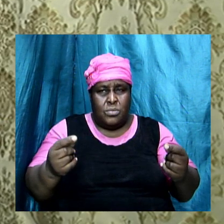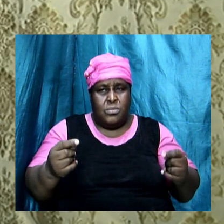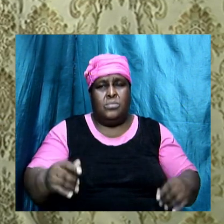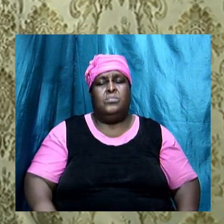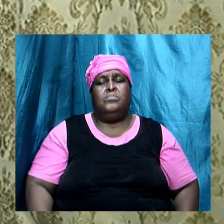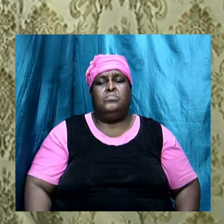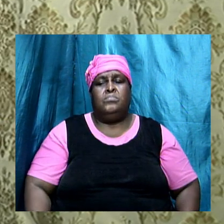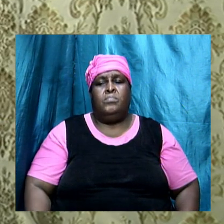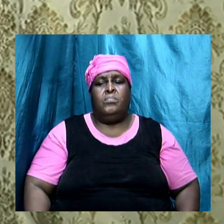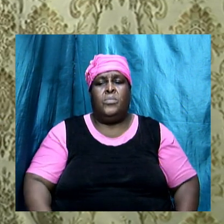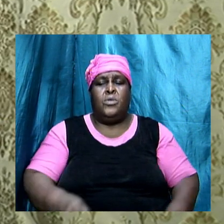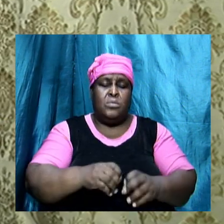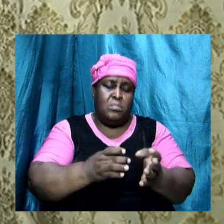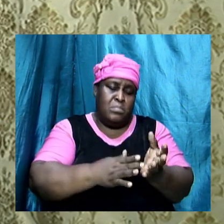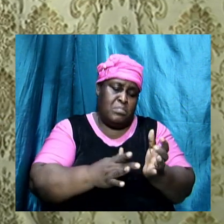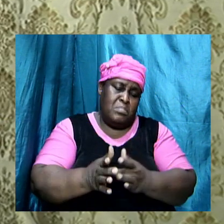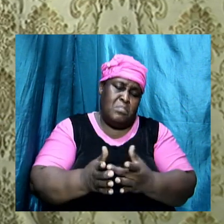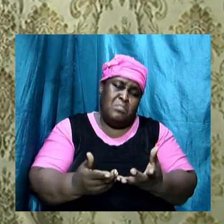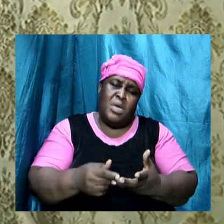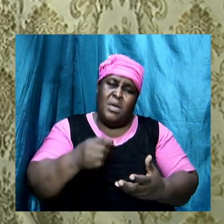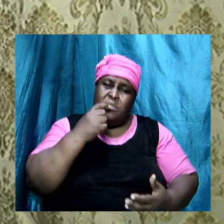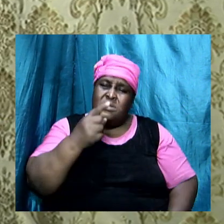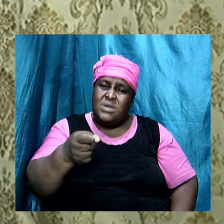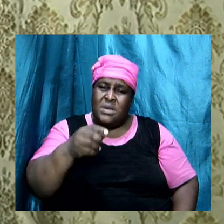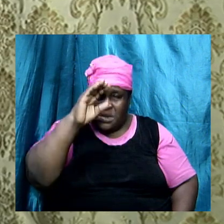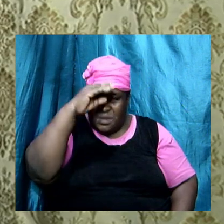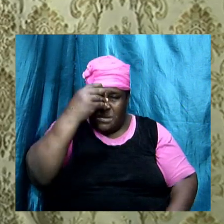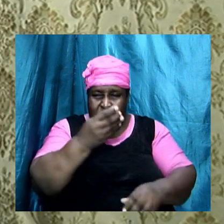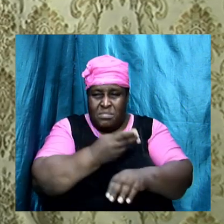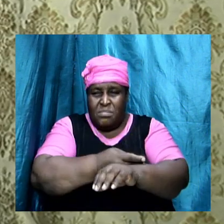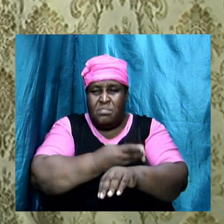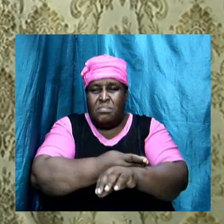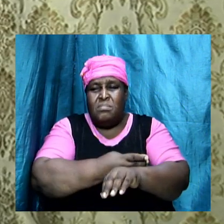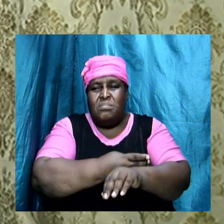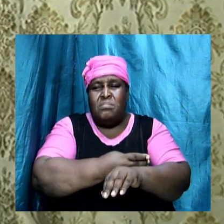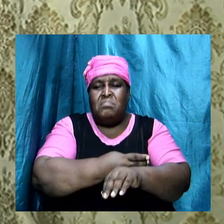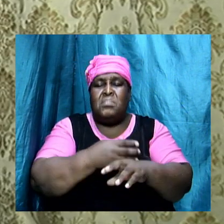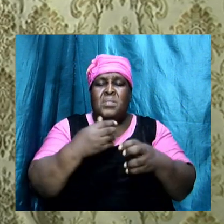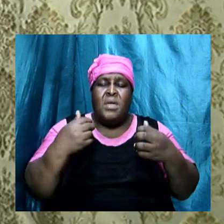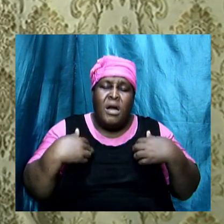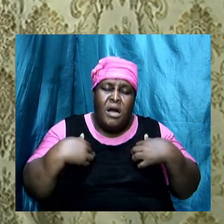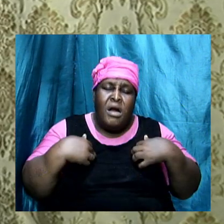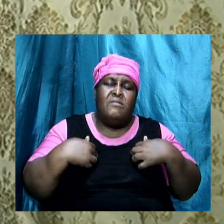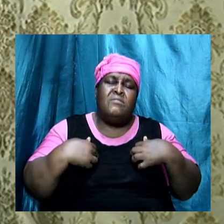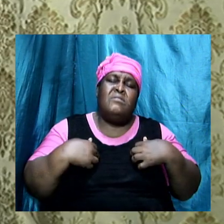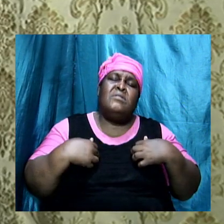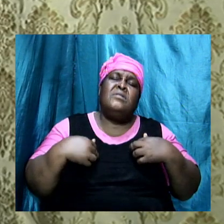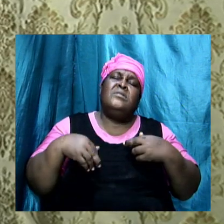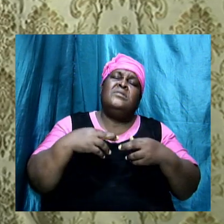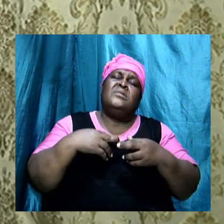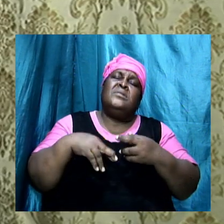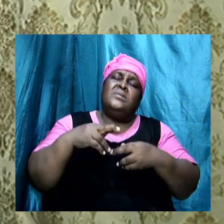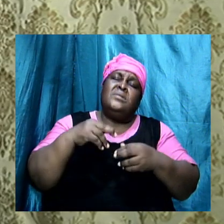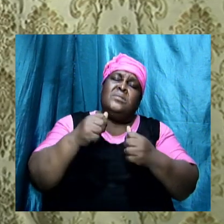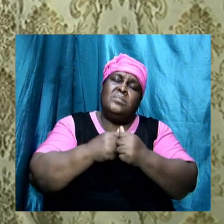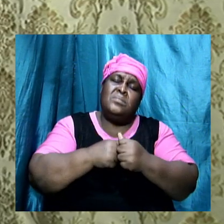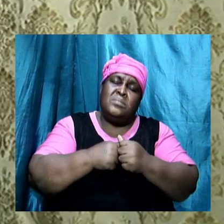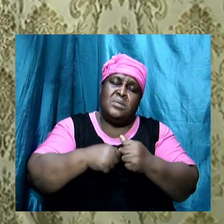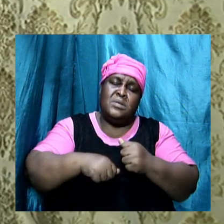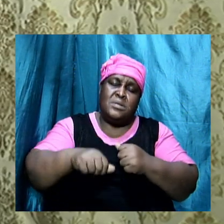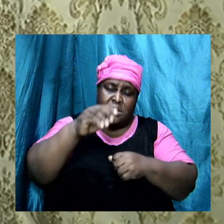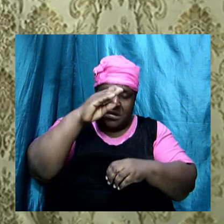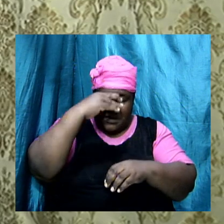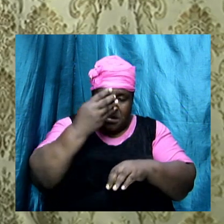So the Bible said the daughters, they began to have relations with the daughters of